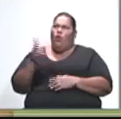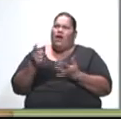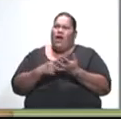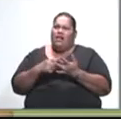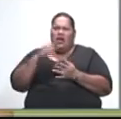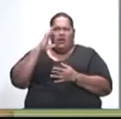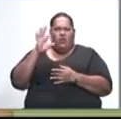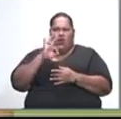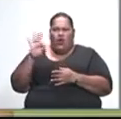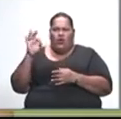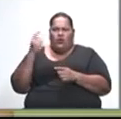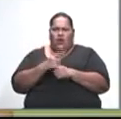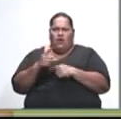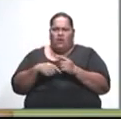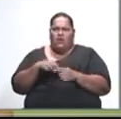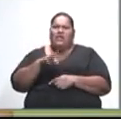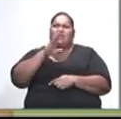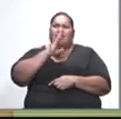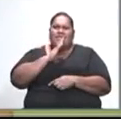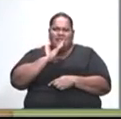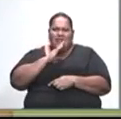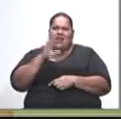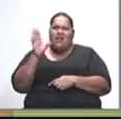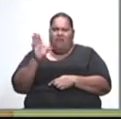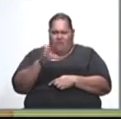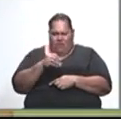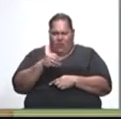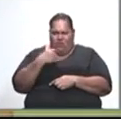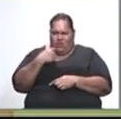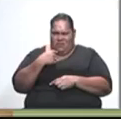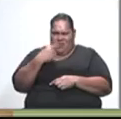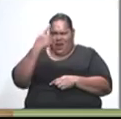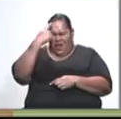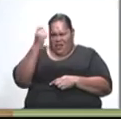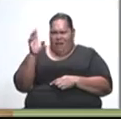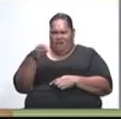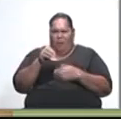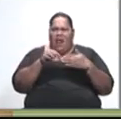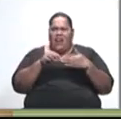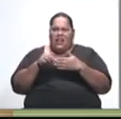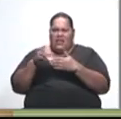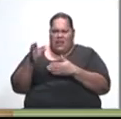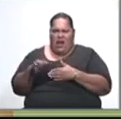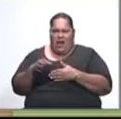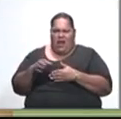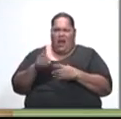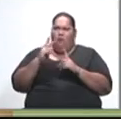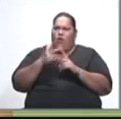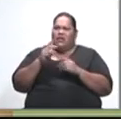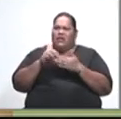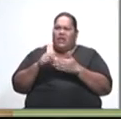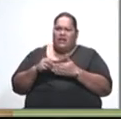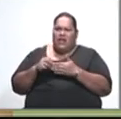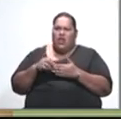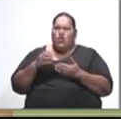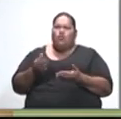So it is quite sad that a leader, a political leader, a national leader, is talking about bringing